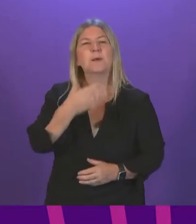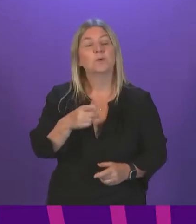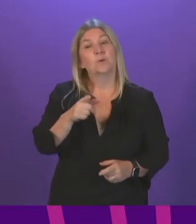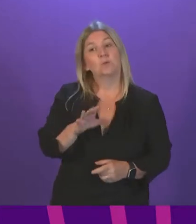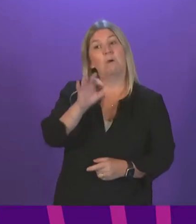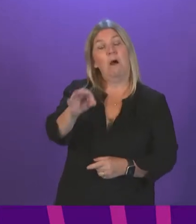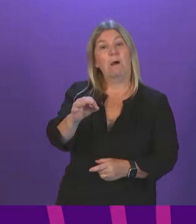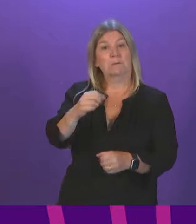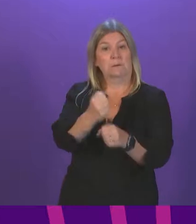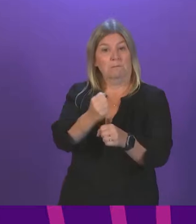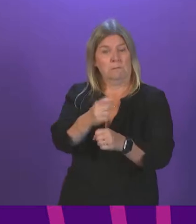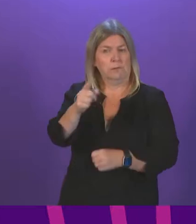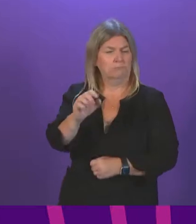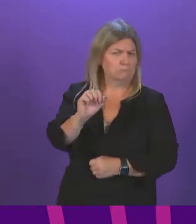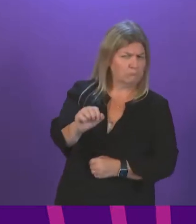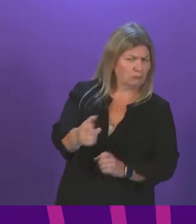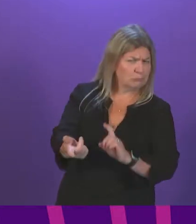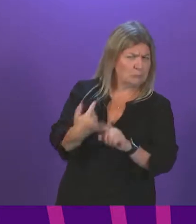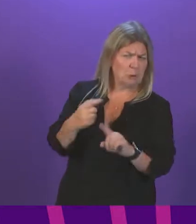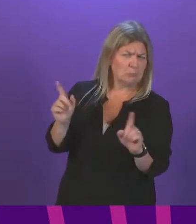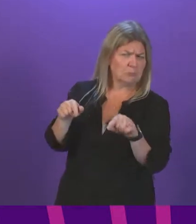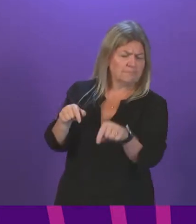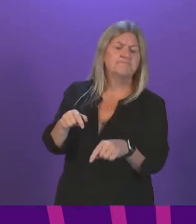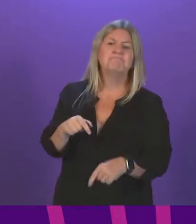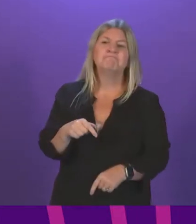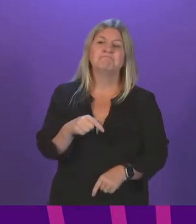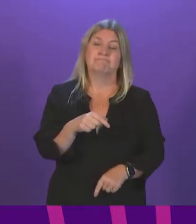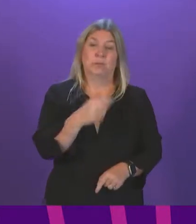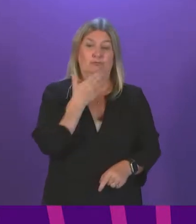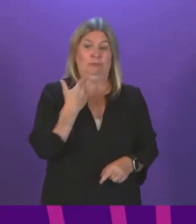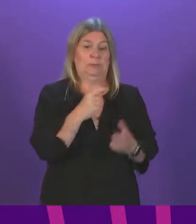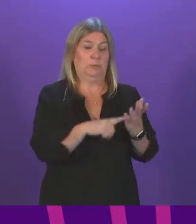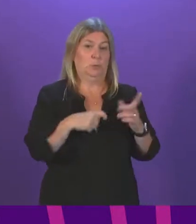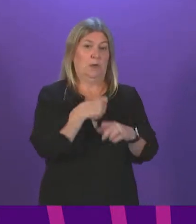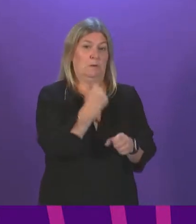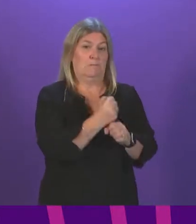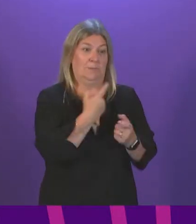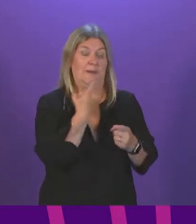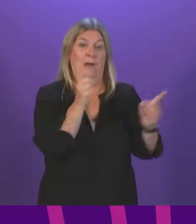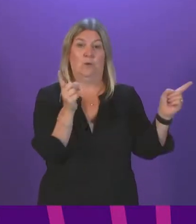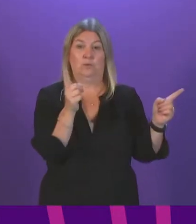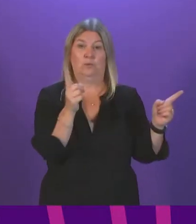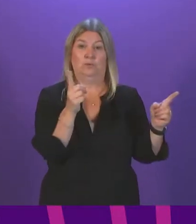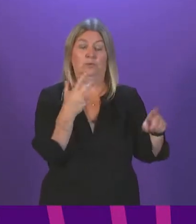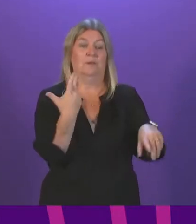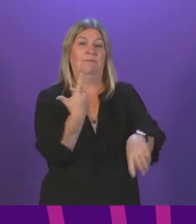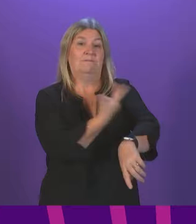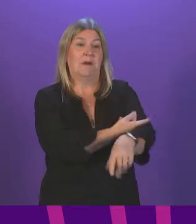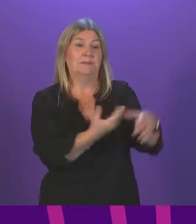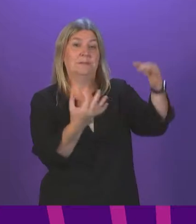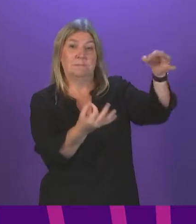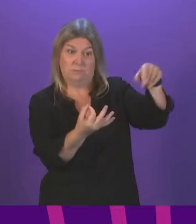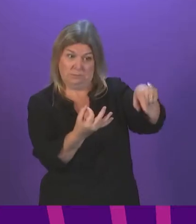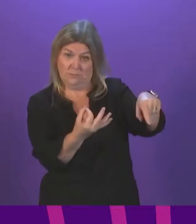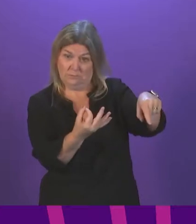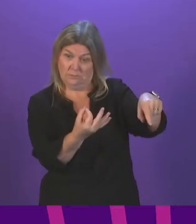Scottish Government what its response is to the announcement by the UK Government not to proceed with plans to introduce